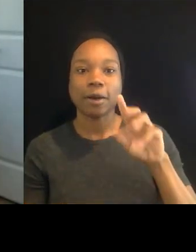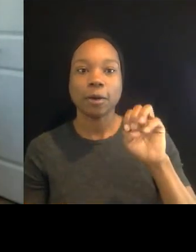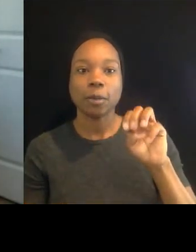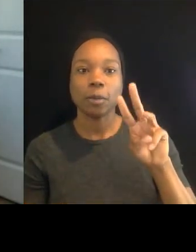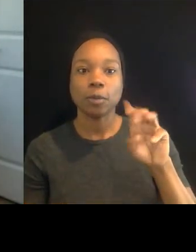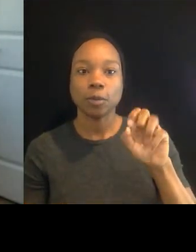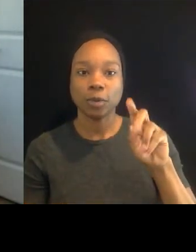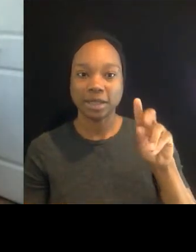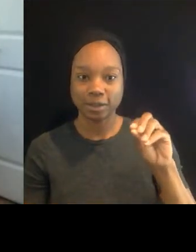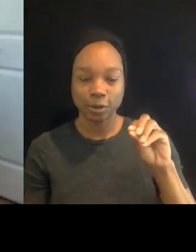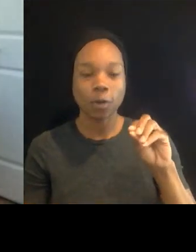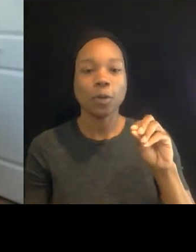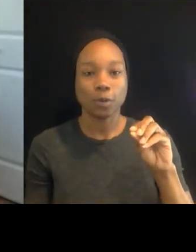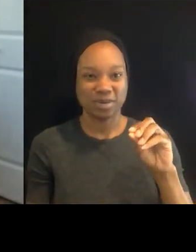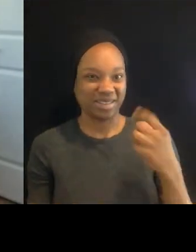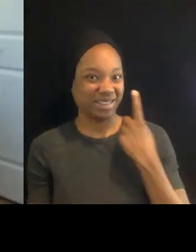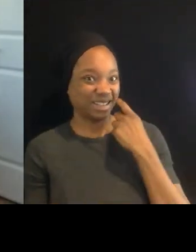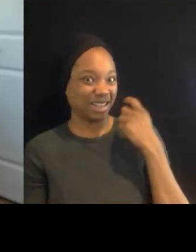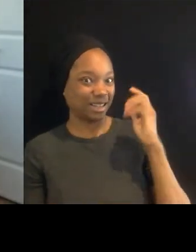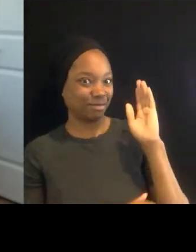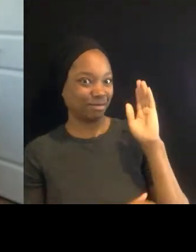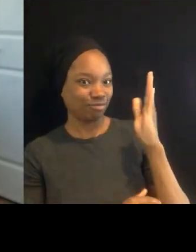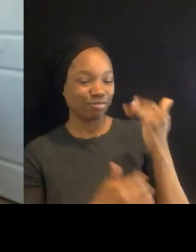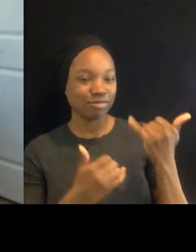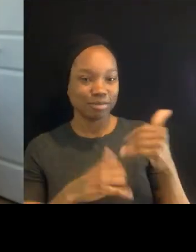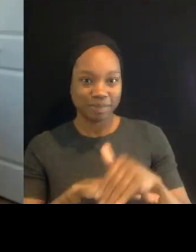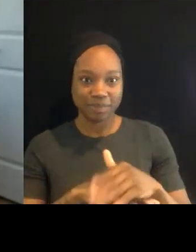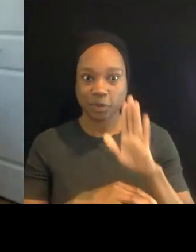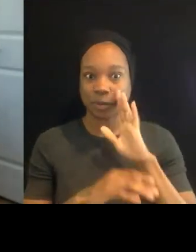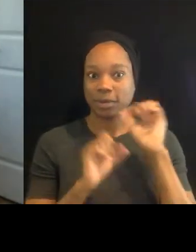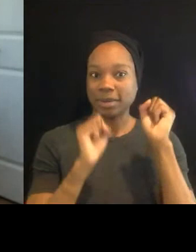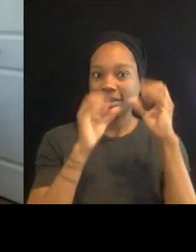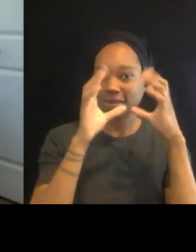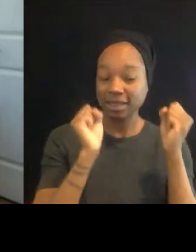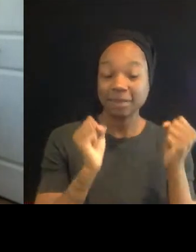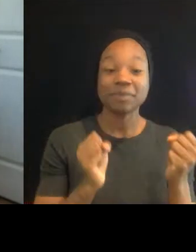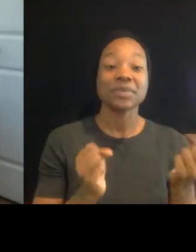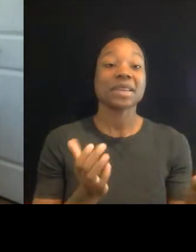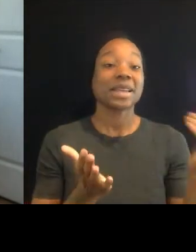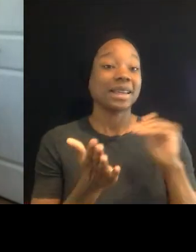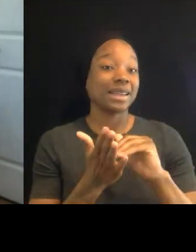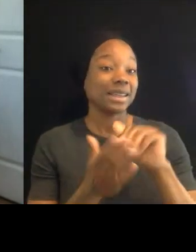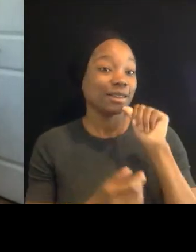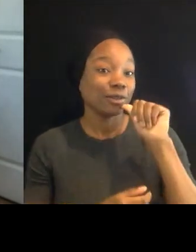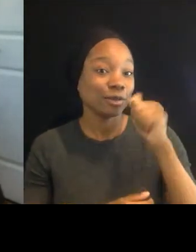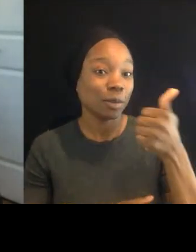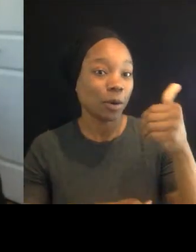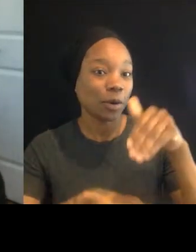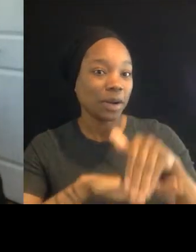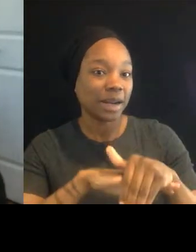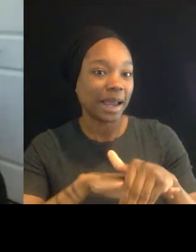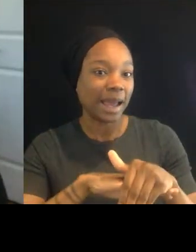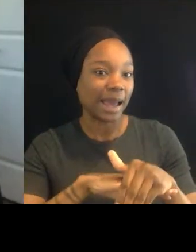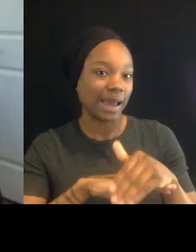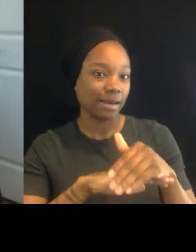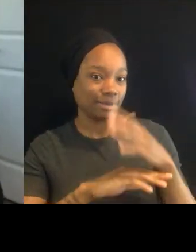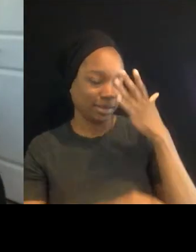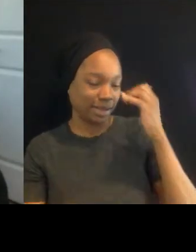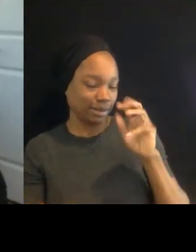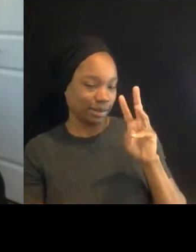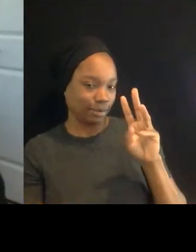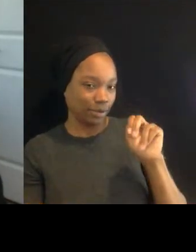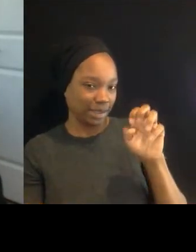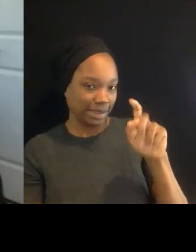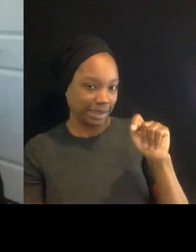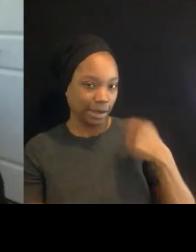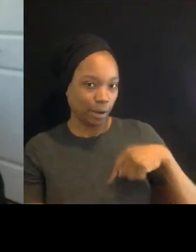tomorrow night, because at WNET, we just go and go and go and go. Tomorrow night, we're doing